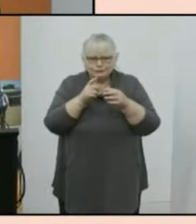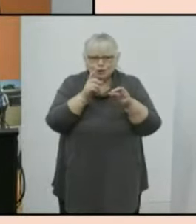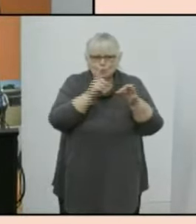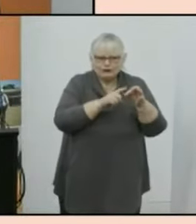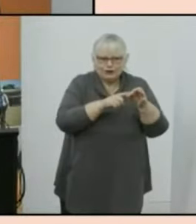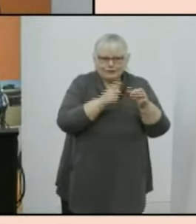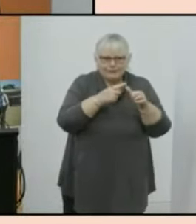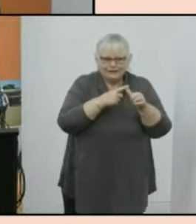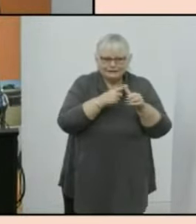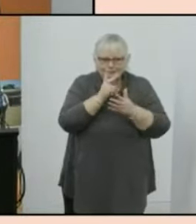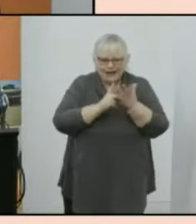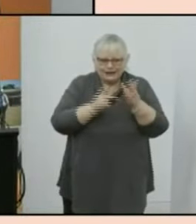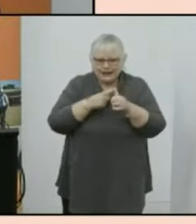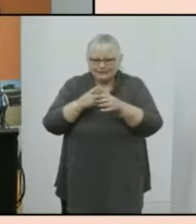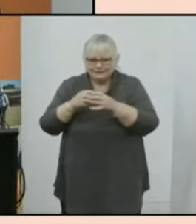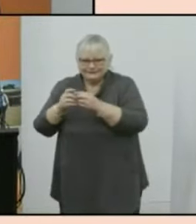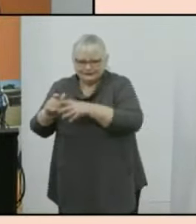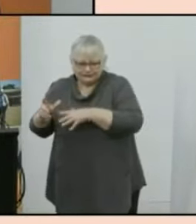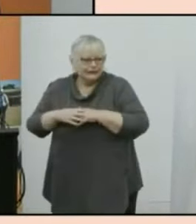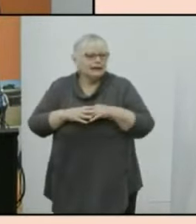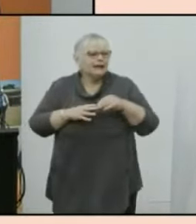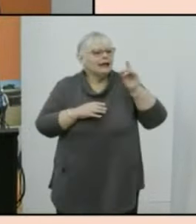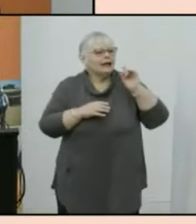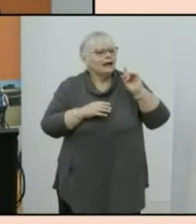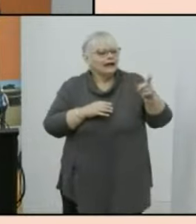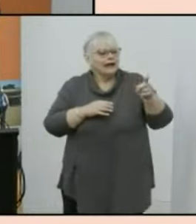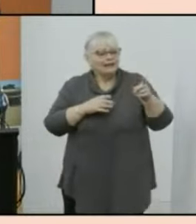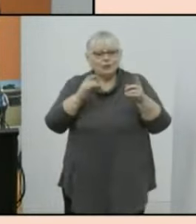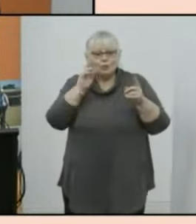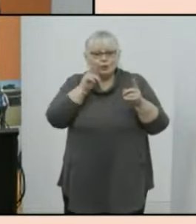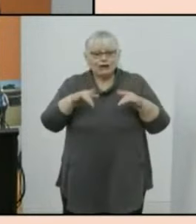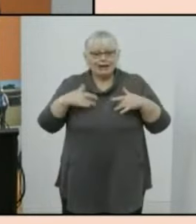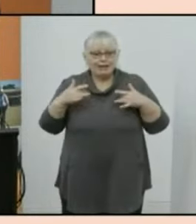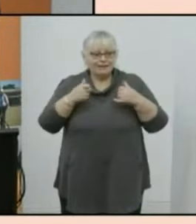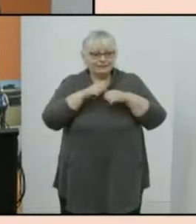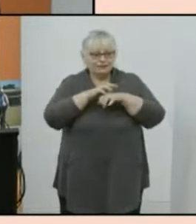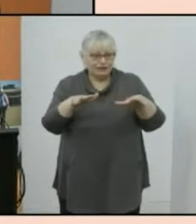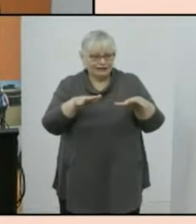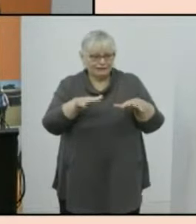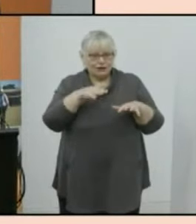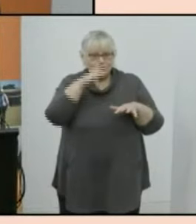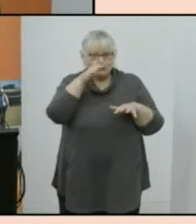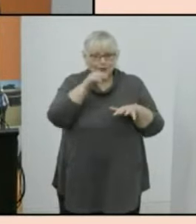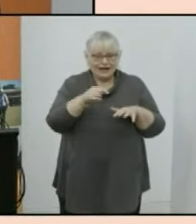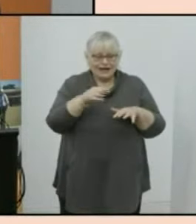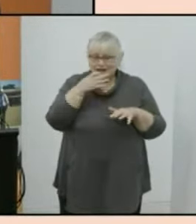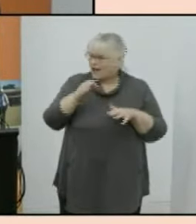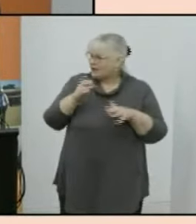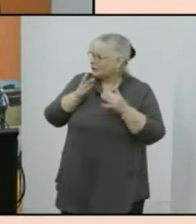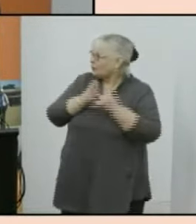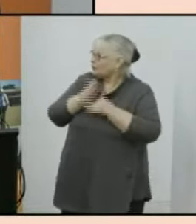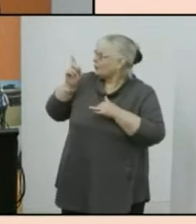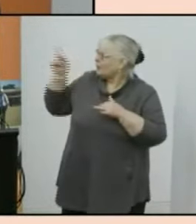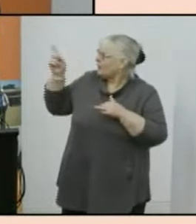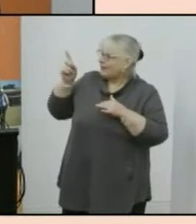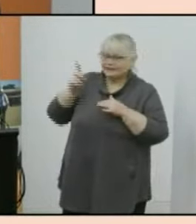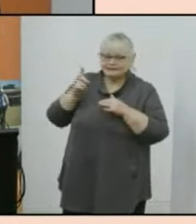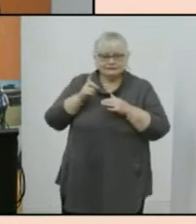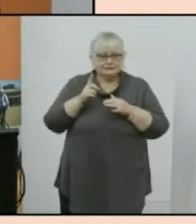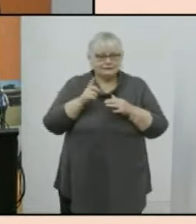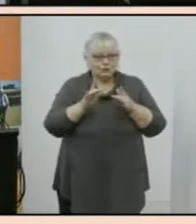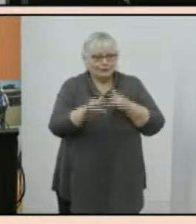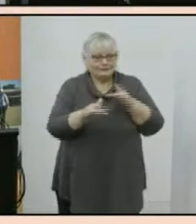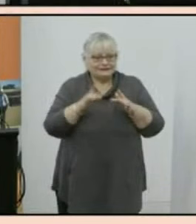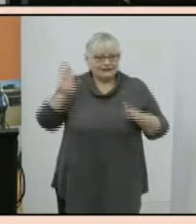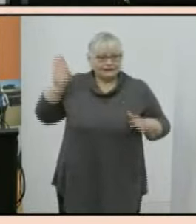us watching via the live stream just a reminder you can ask your questions via our poll ev website on screen right